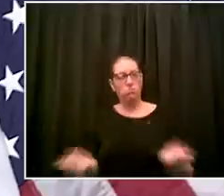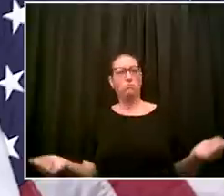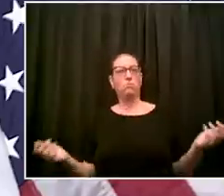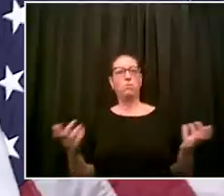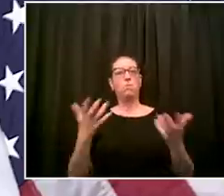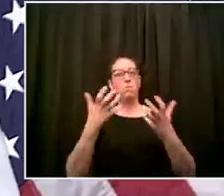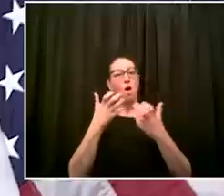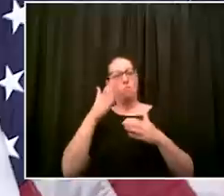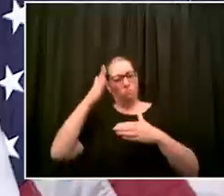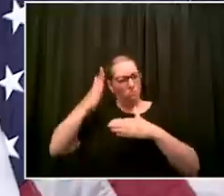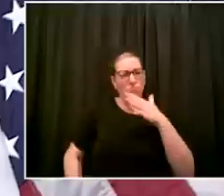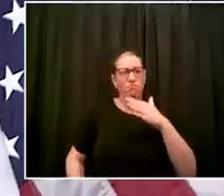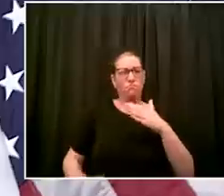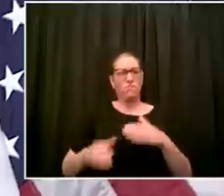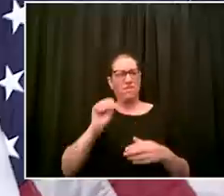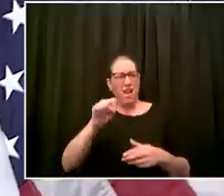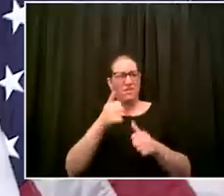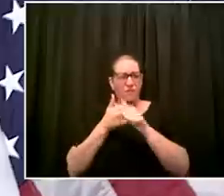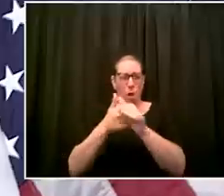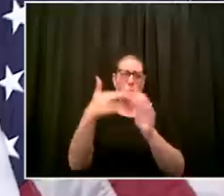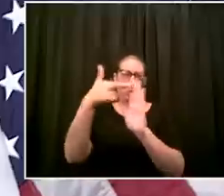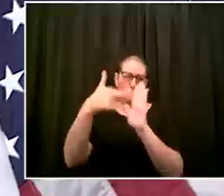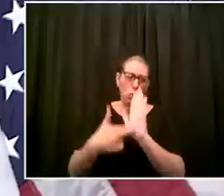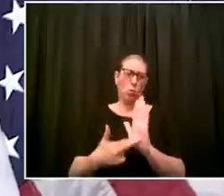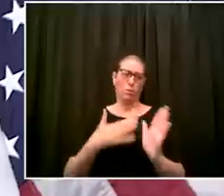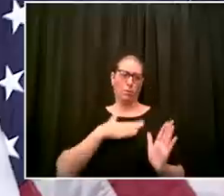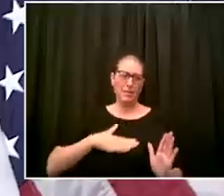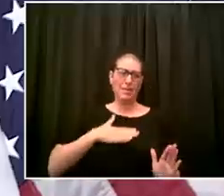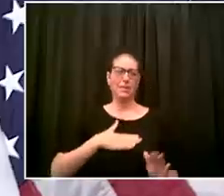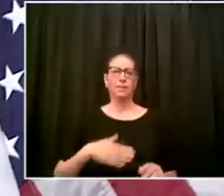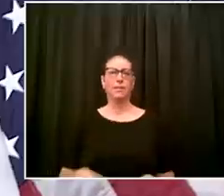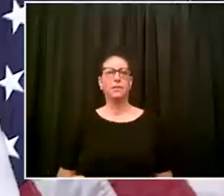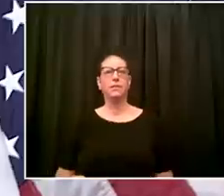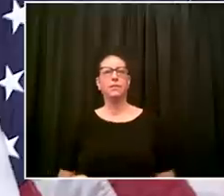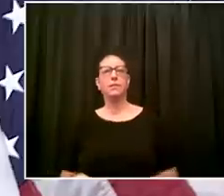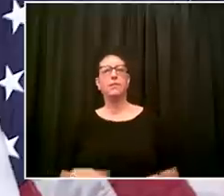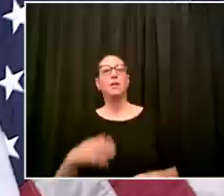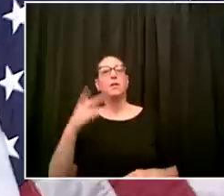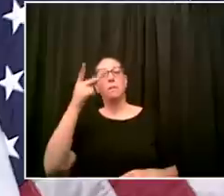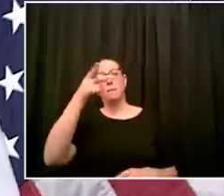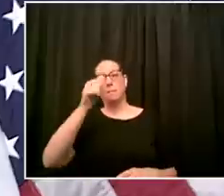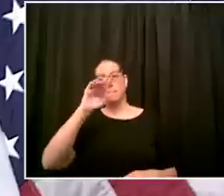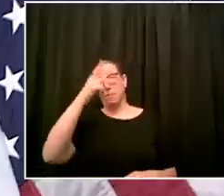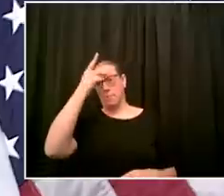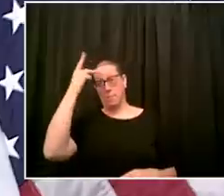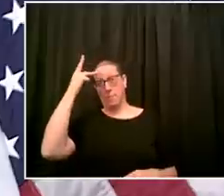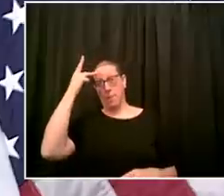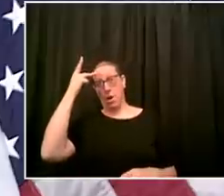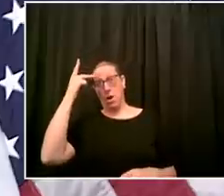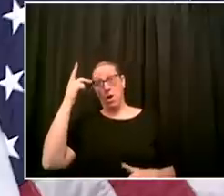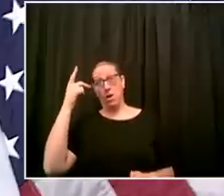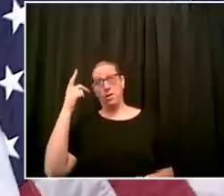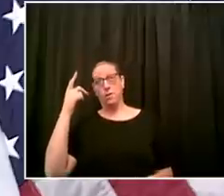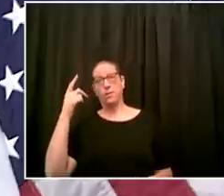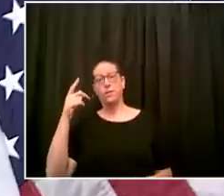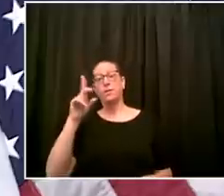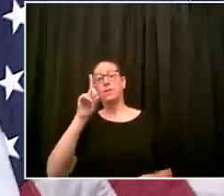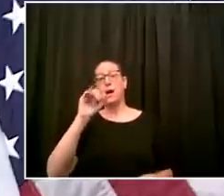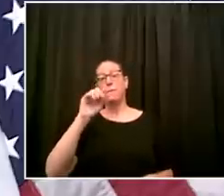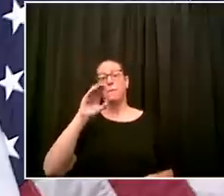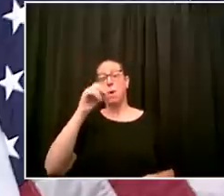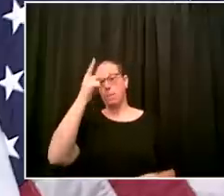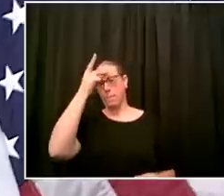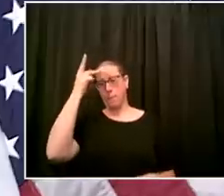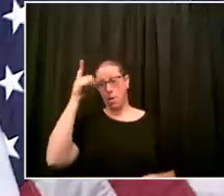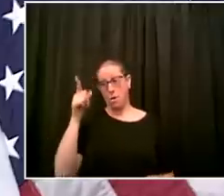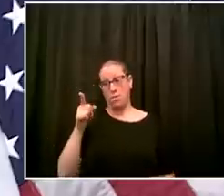dave the circles in domino park it's a it's an experiment to see if it's the kind of thing will work generally what we saw is the efforts